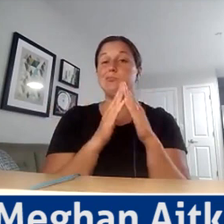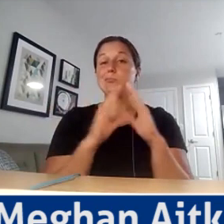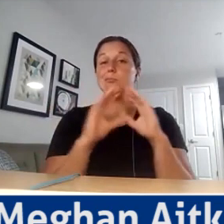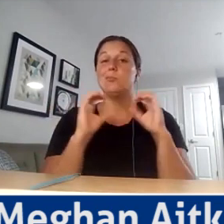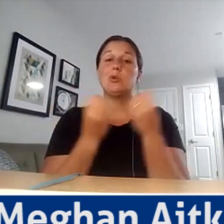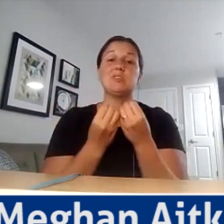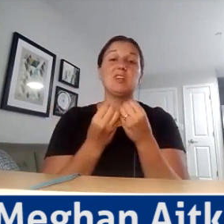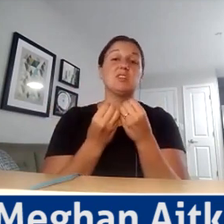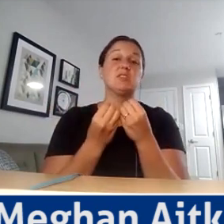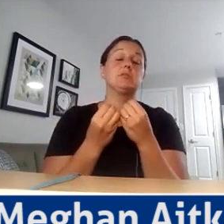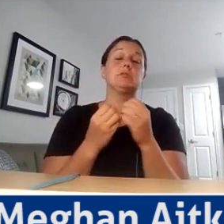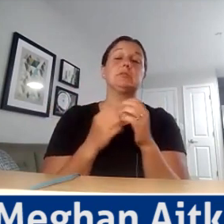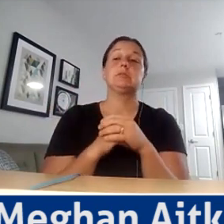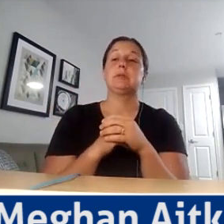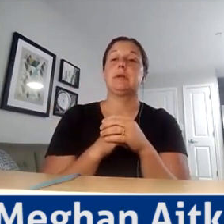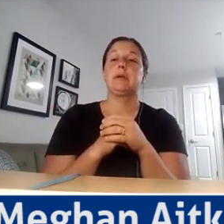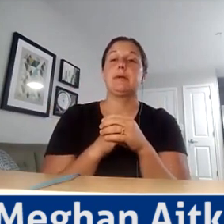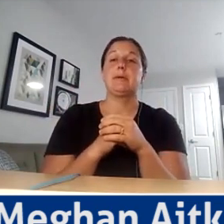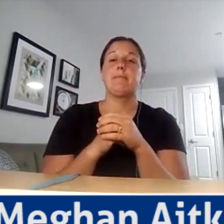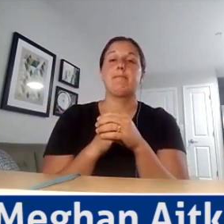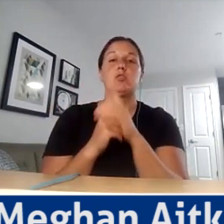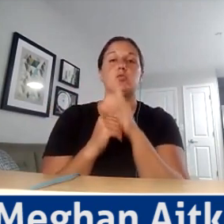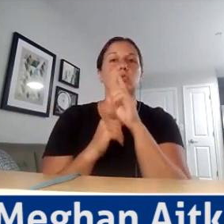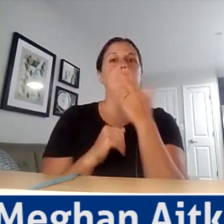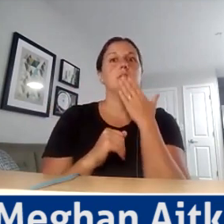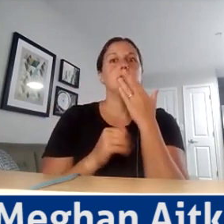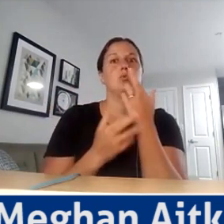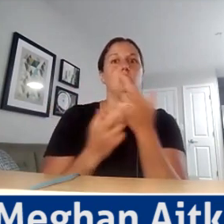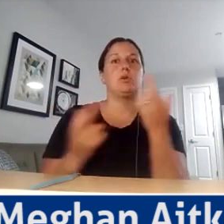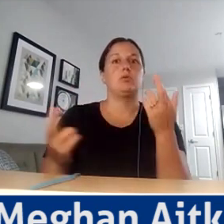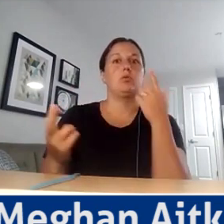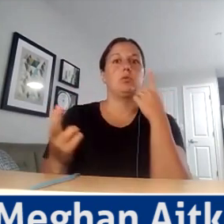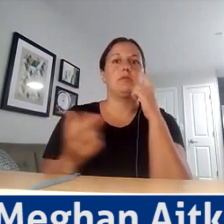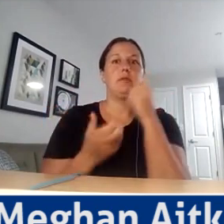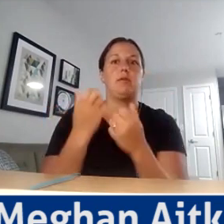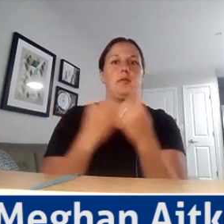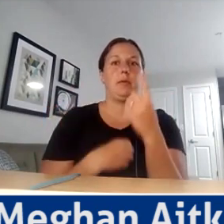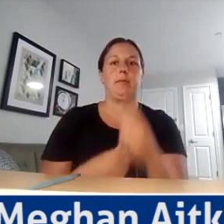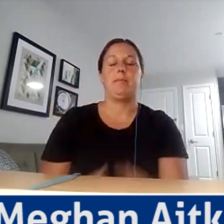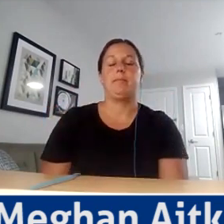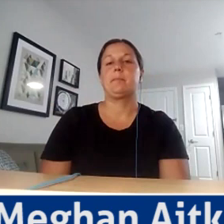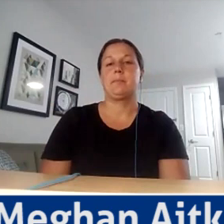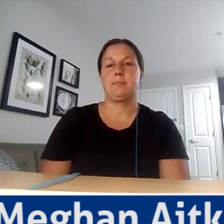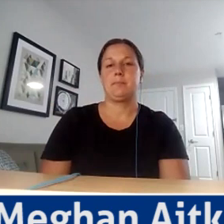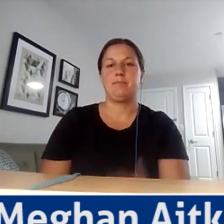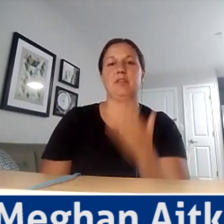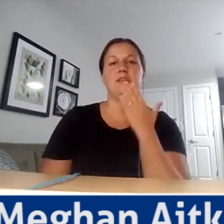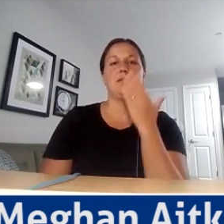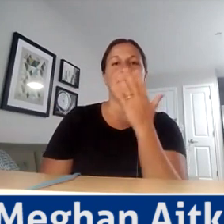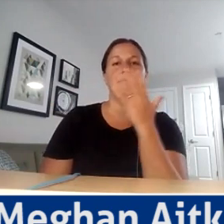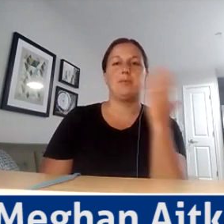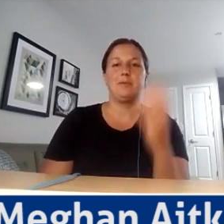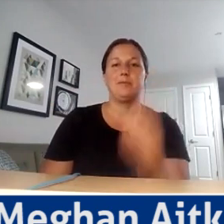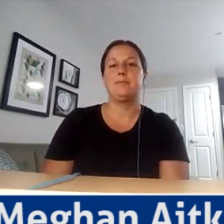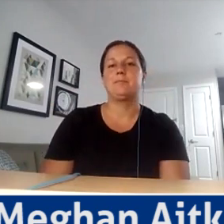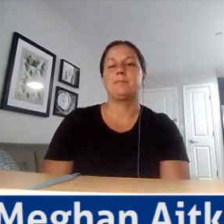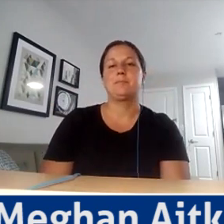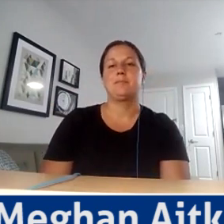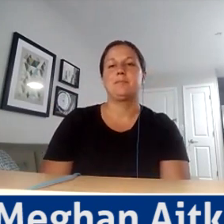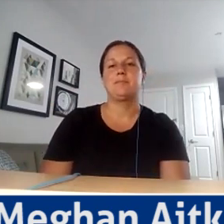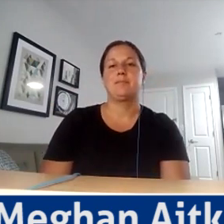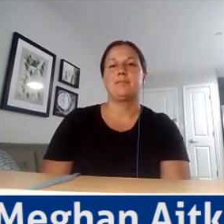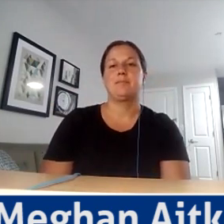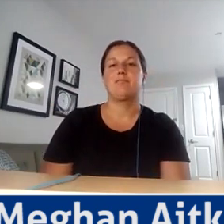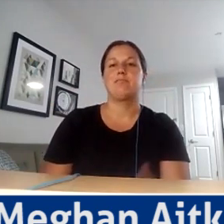like that are really good resources for everyone. Thank you so much. Megan, any, any Rebecca,